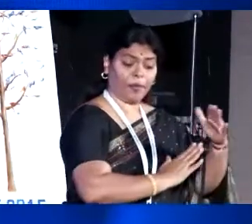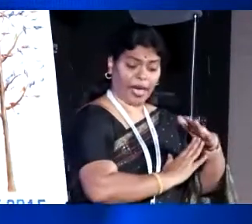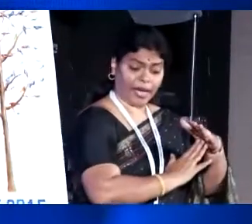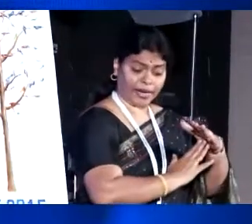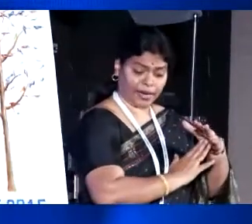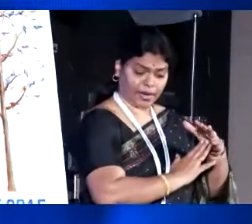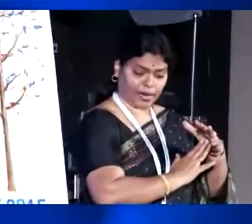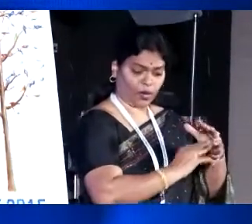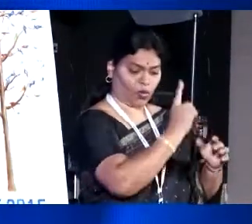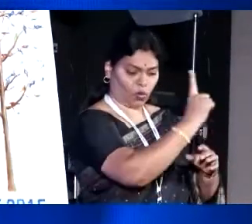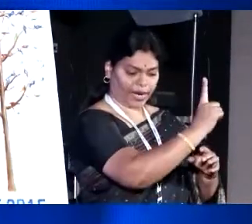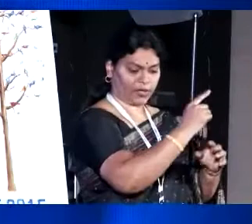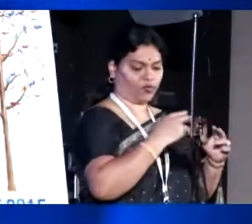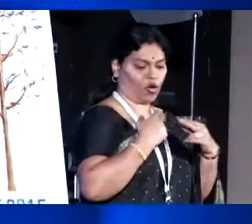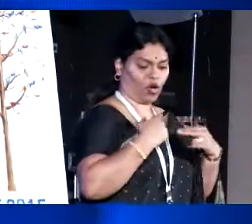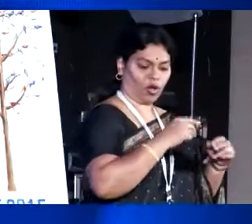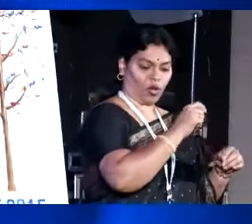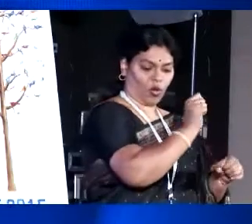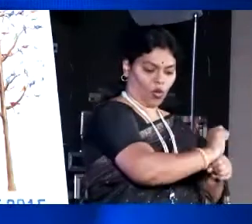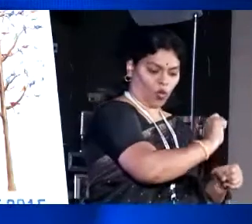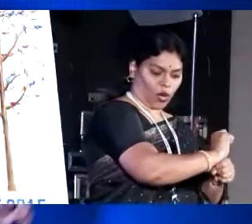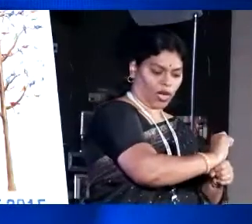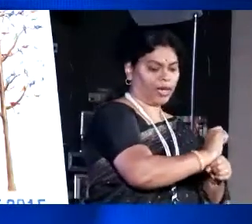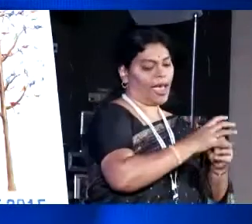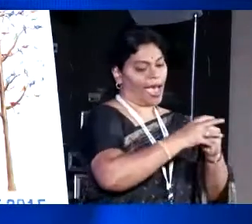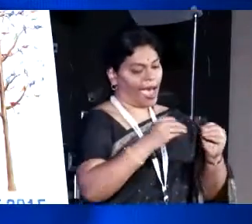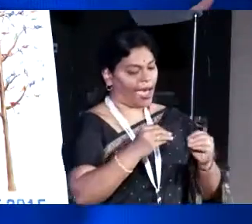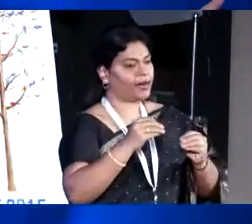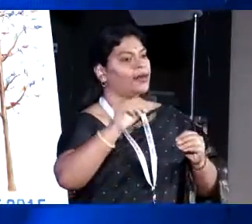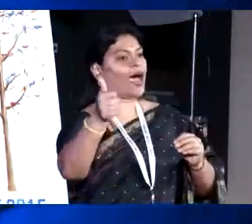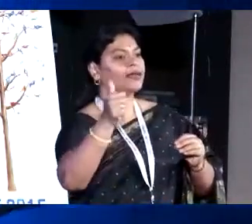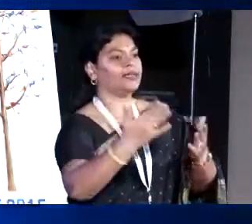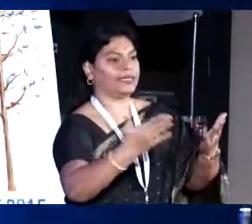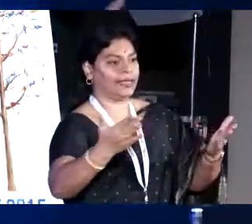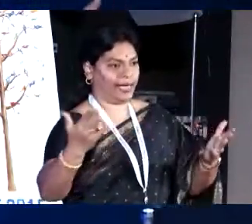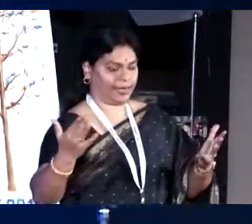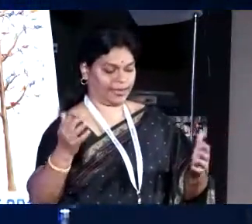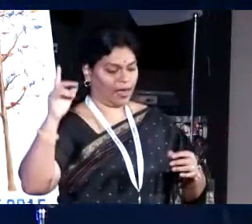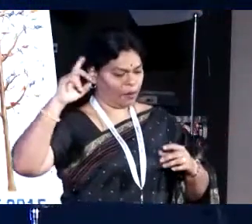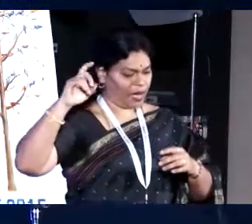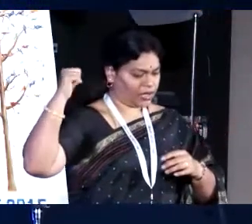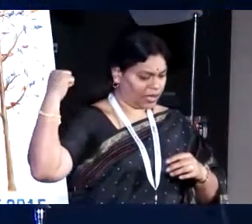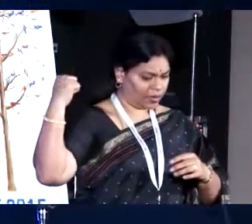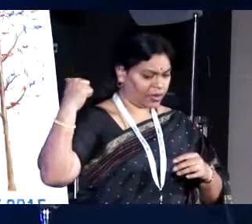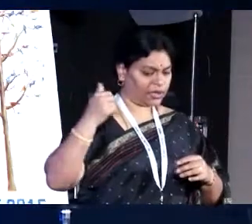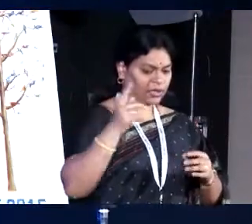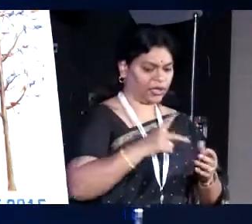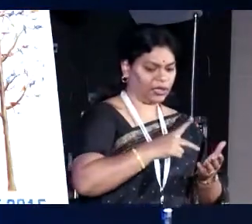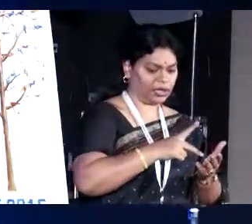One currency is called labor, the other currency is called material. So, you see the last picture, people in that picture are actually paying back